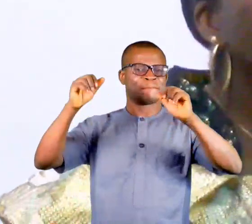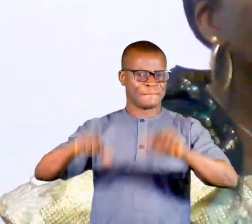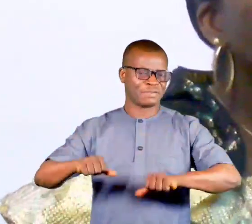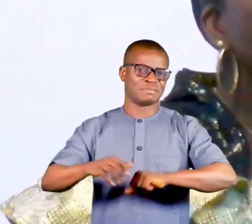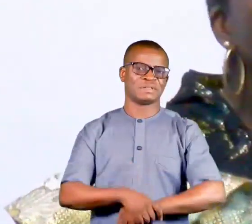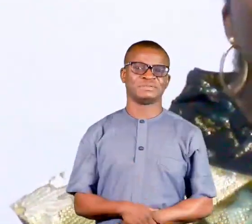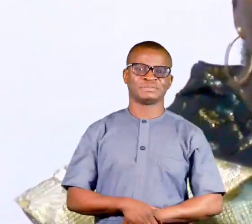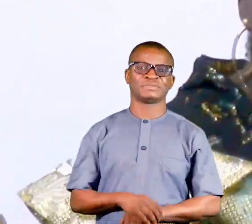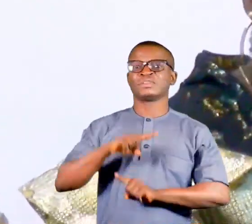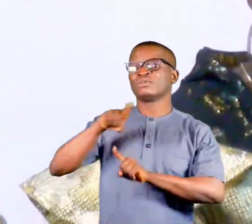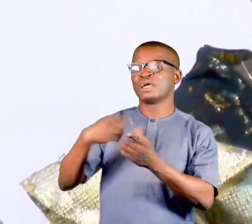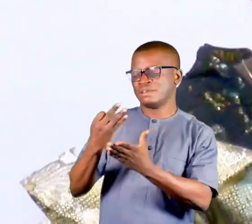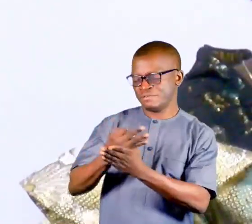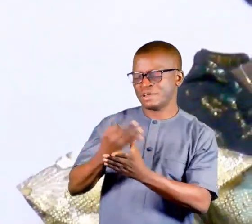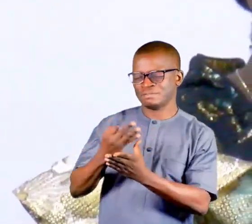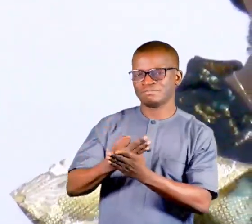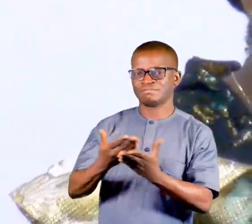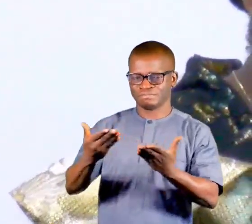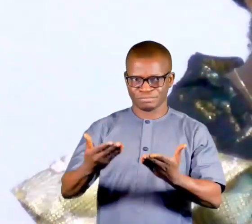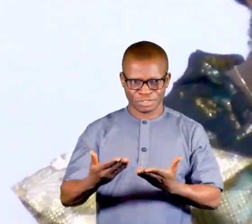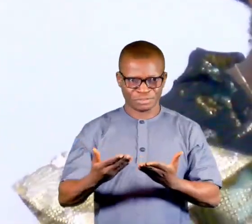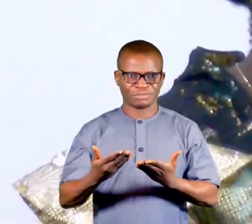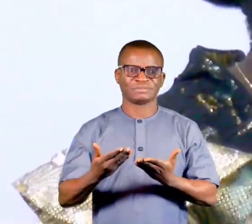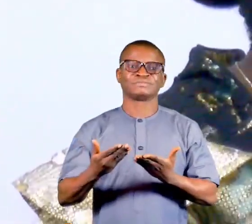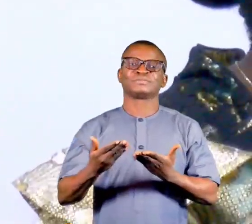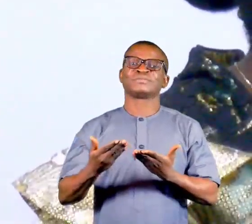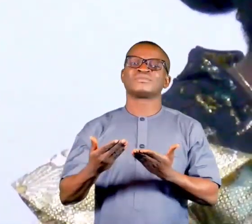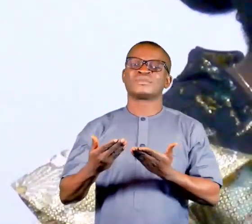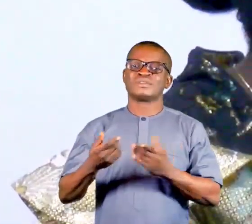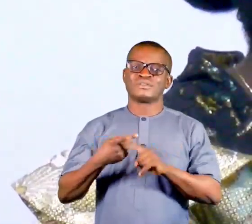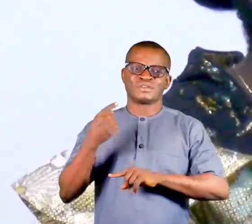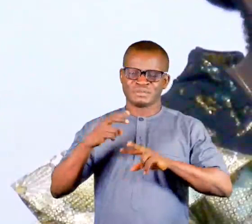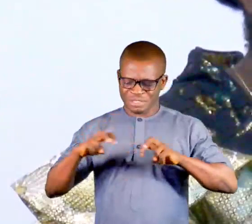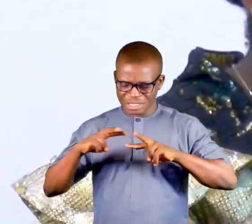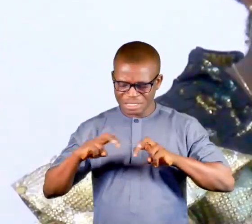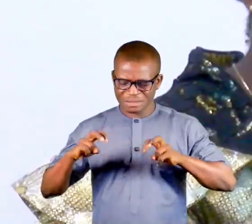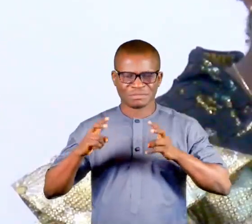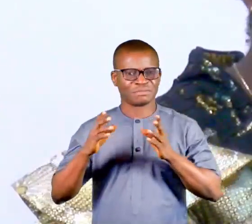When a fine is brought from the police, from the investigation,